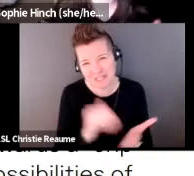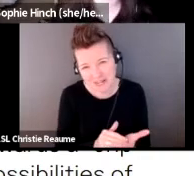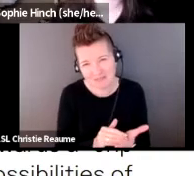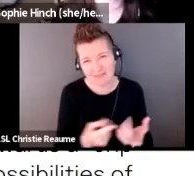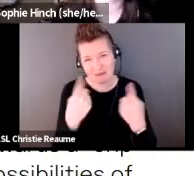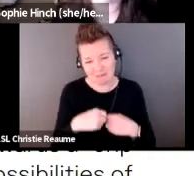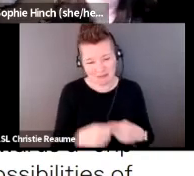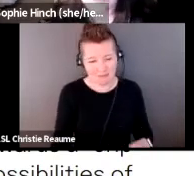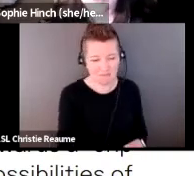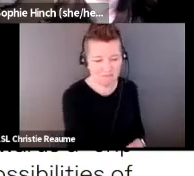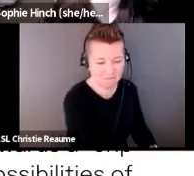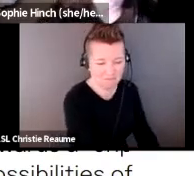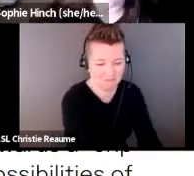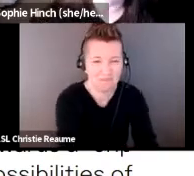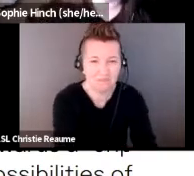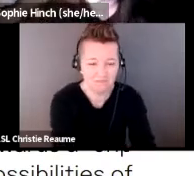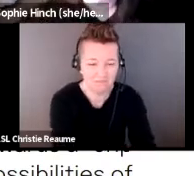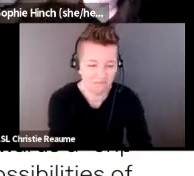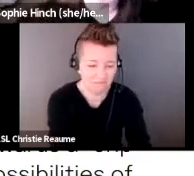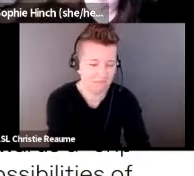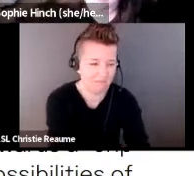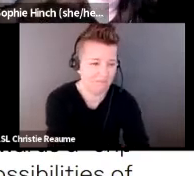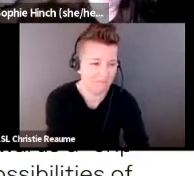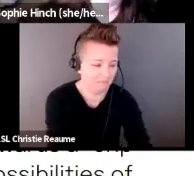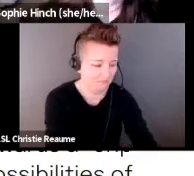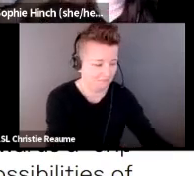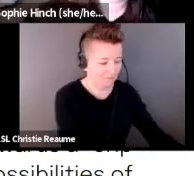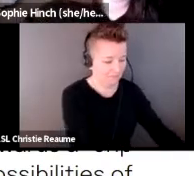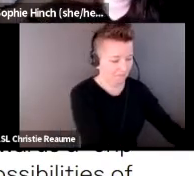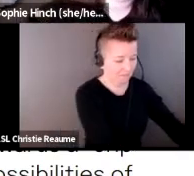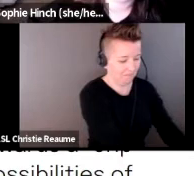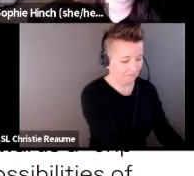I'll be back towards the end for the conclusion, but over to you, Sean.